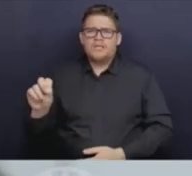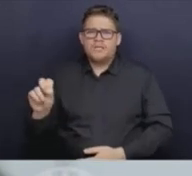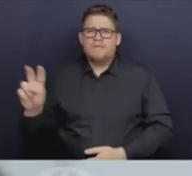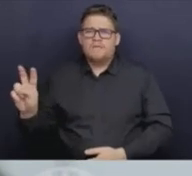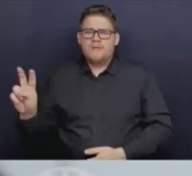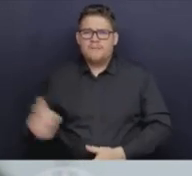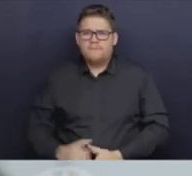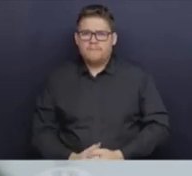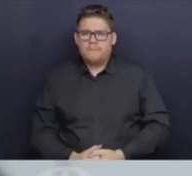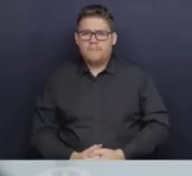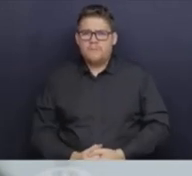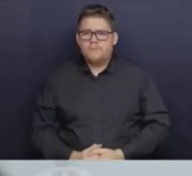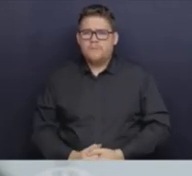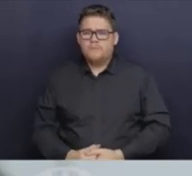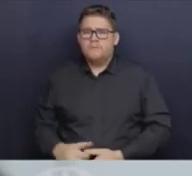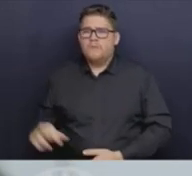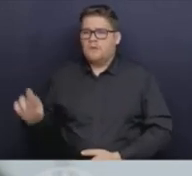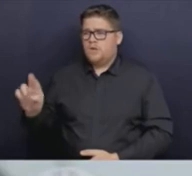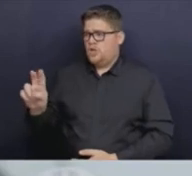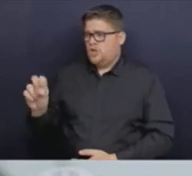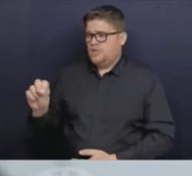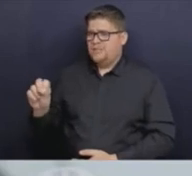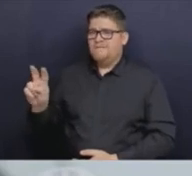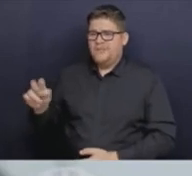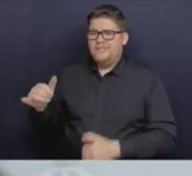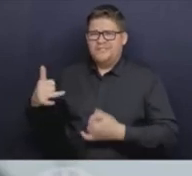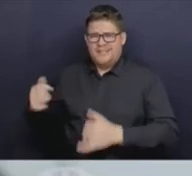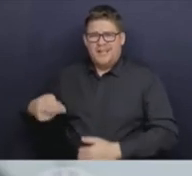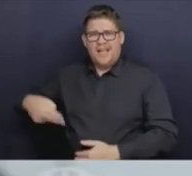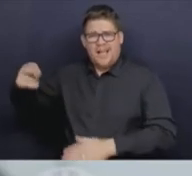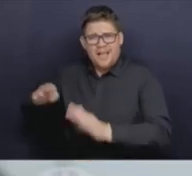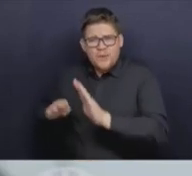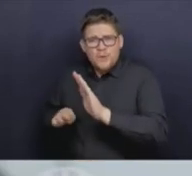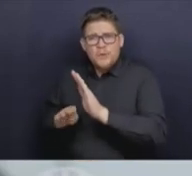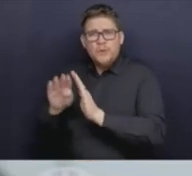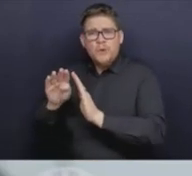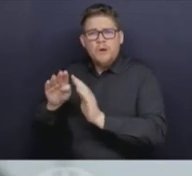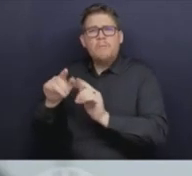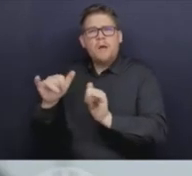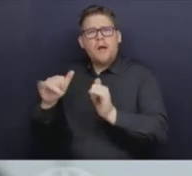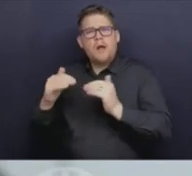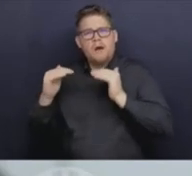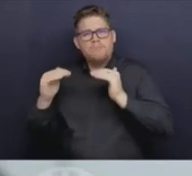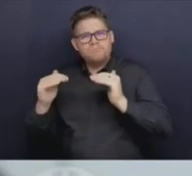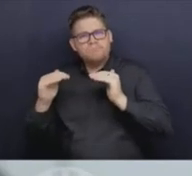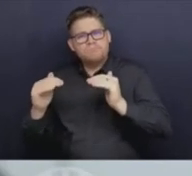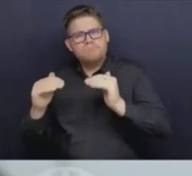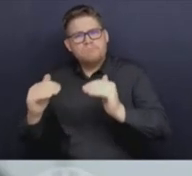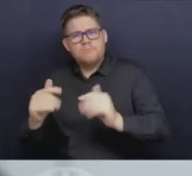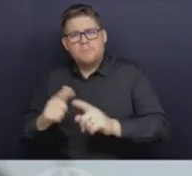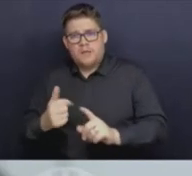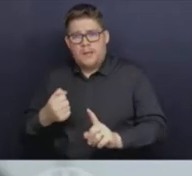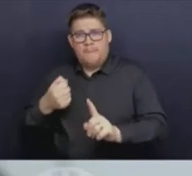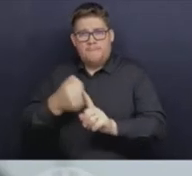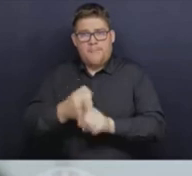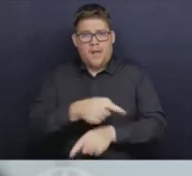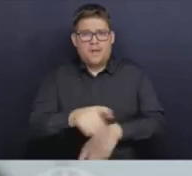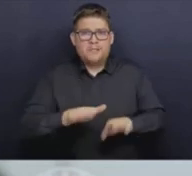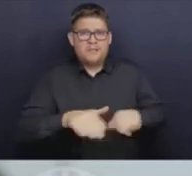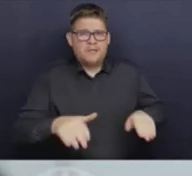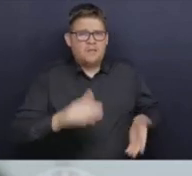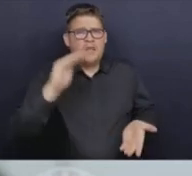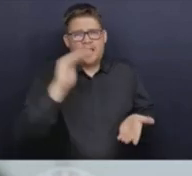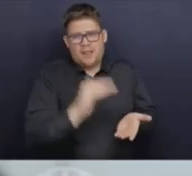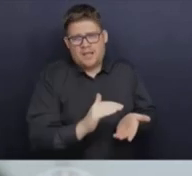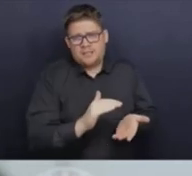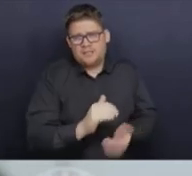relatively high, although it is also leveling off and is causing less illness in children, which is also important and good news. And it's about